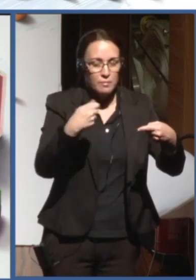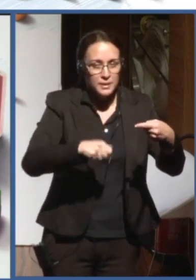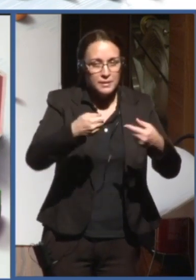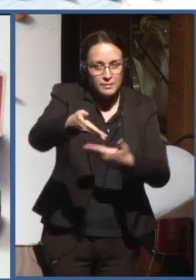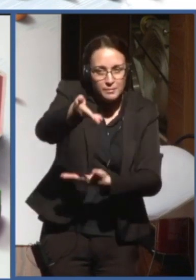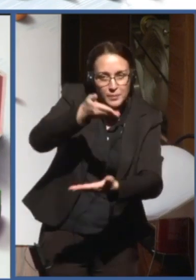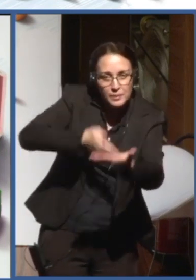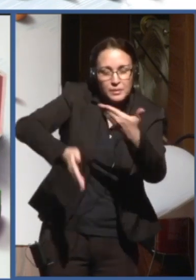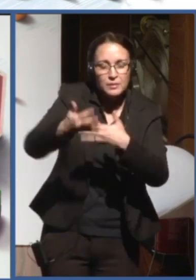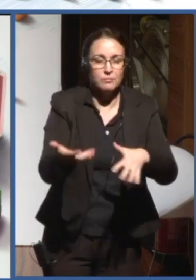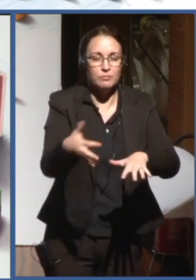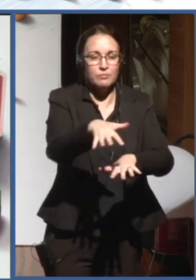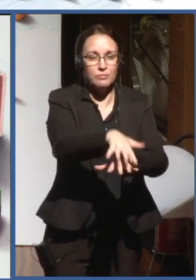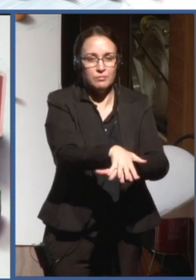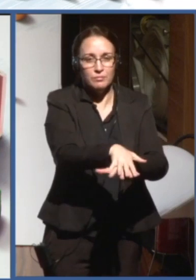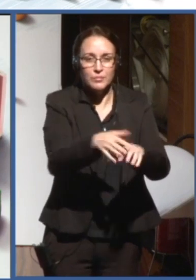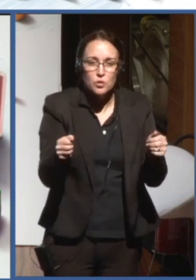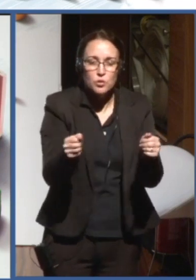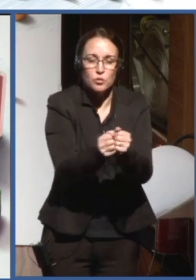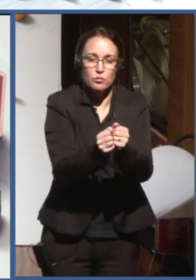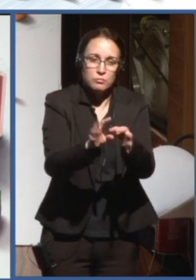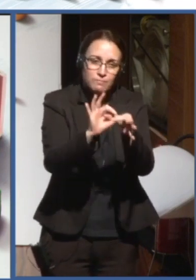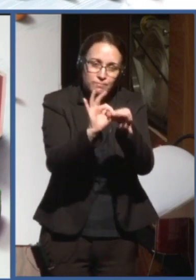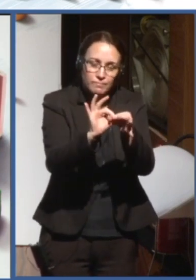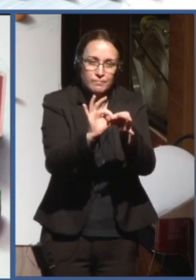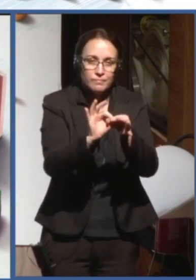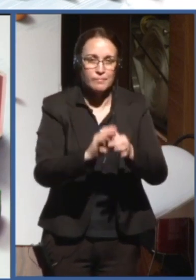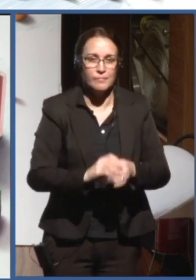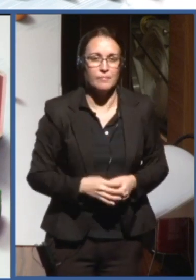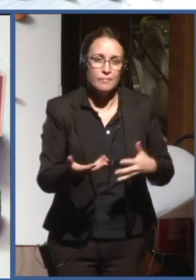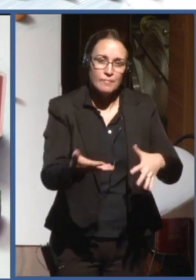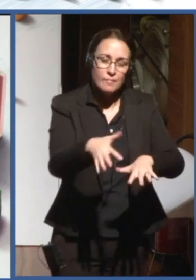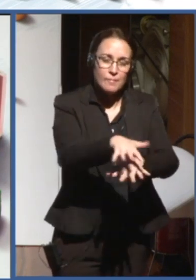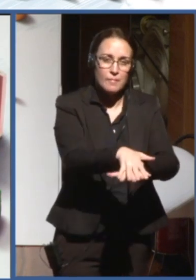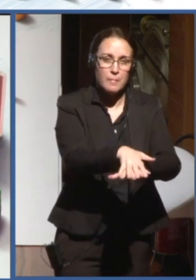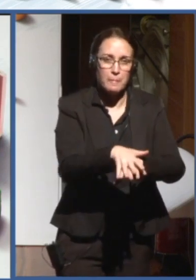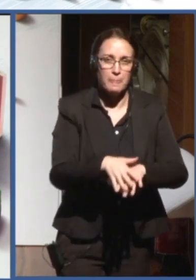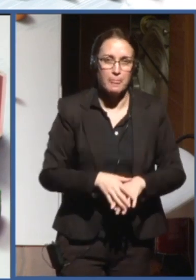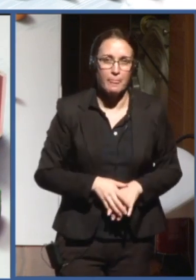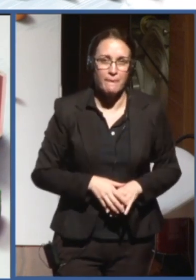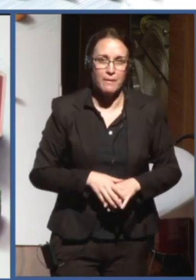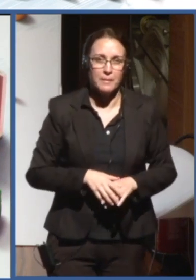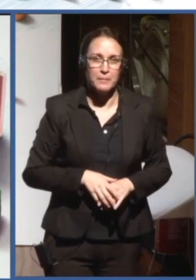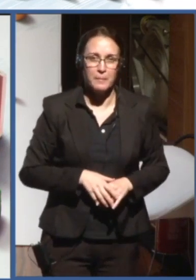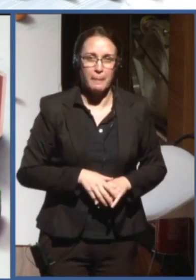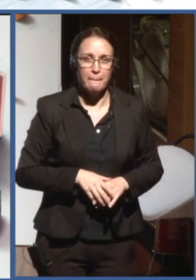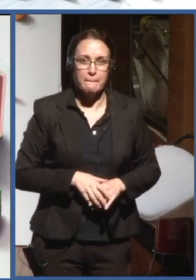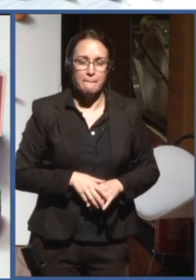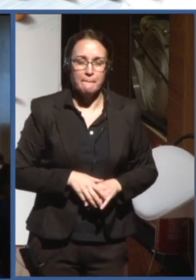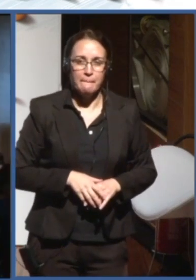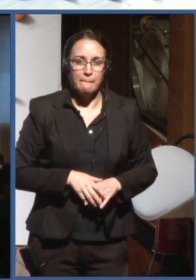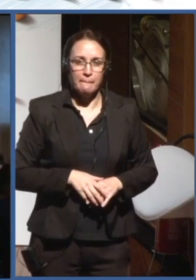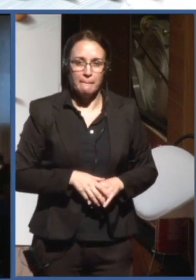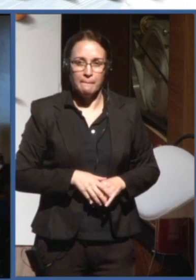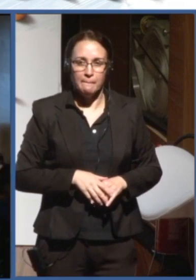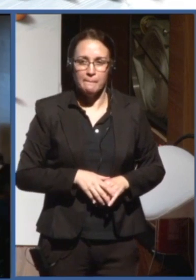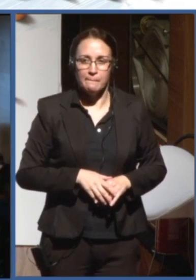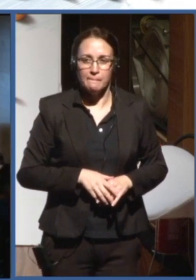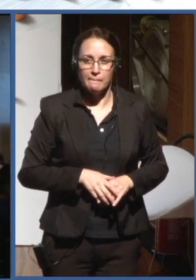inclusivity. Inclusion, in fact. Yes. But my time is already finished. Thank you. Yeah. Please.